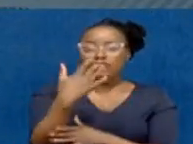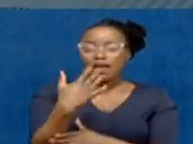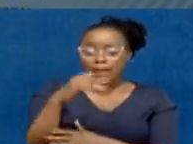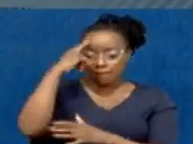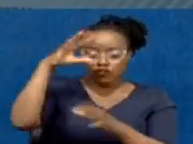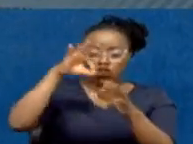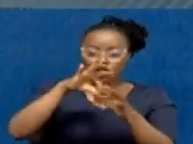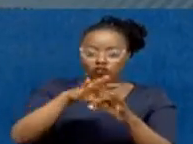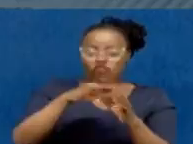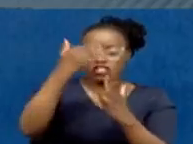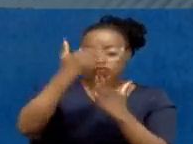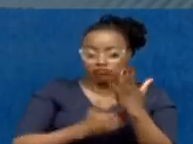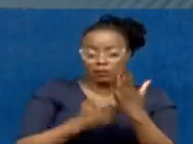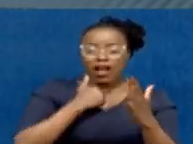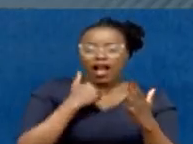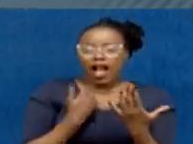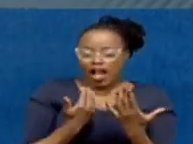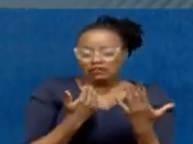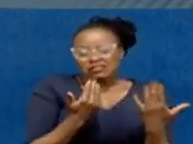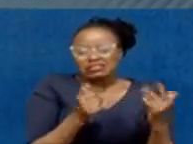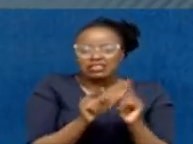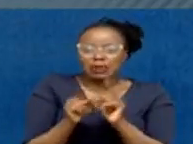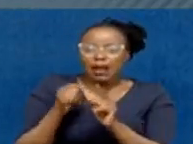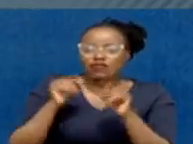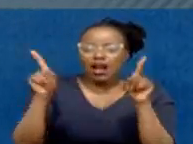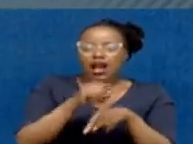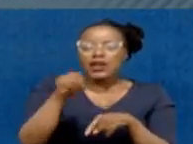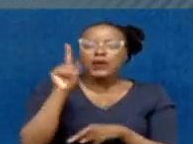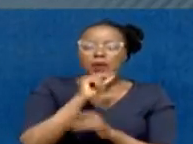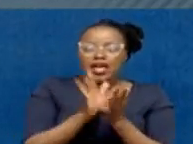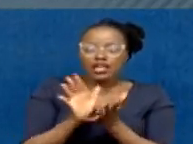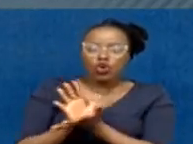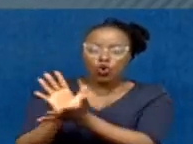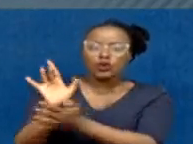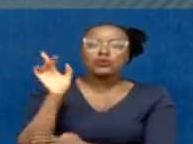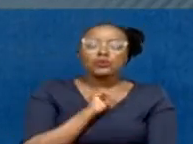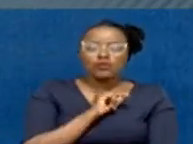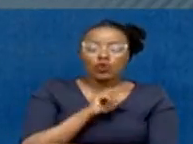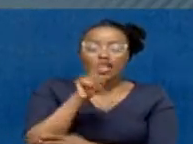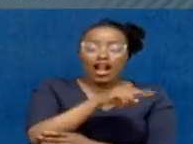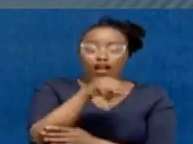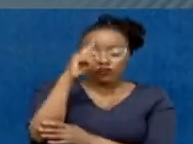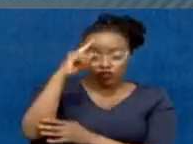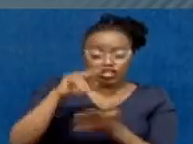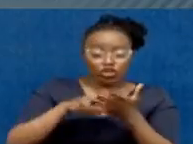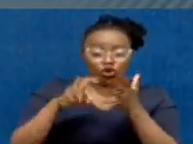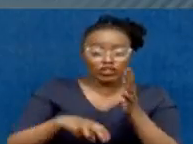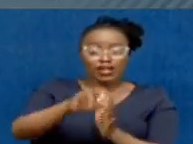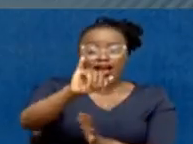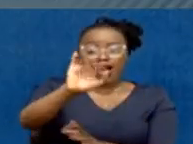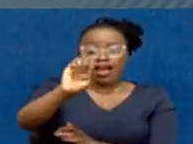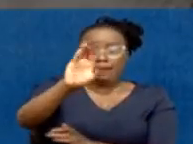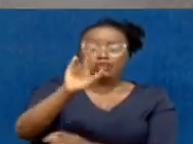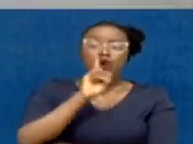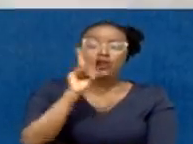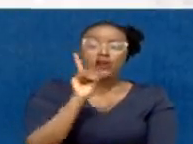and other electoral materials issued to Inform Lycos was nullified and set aside. With the cancellation of the contract, IBC